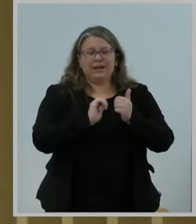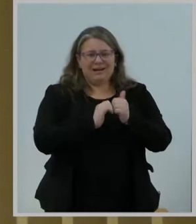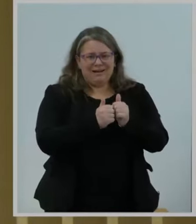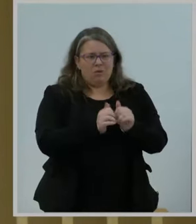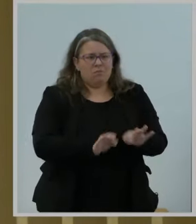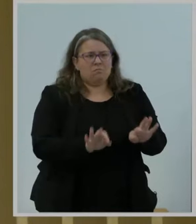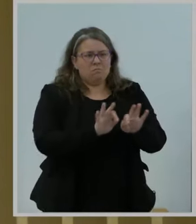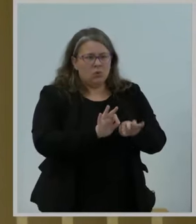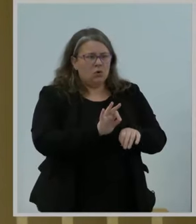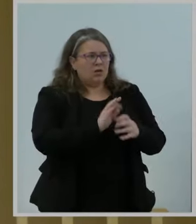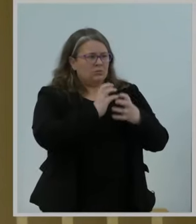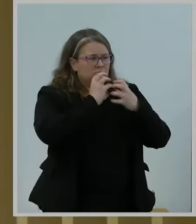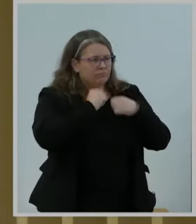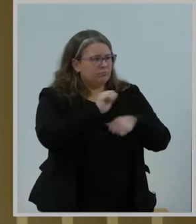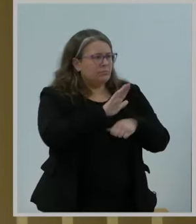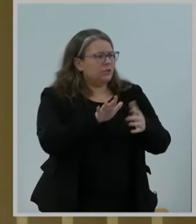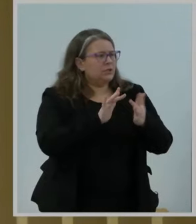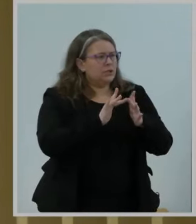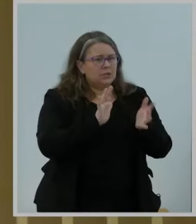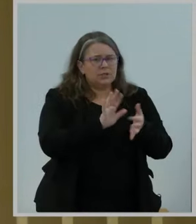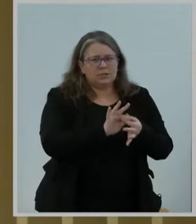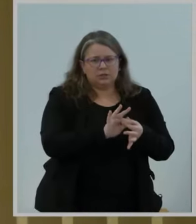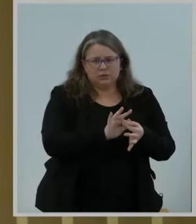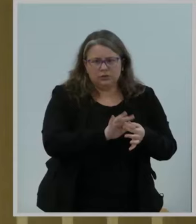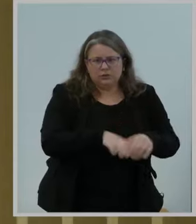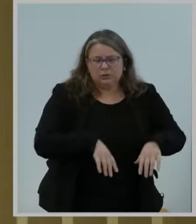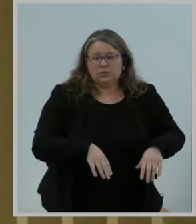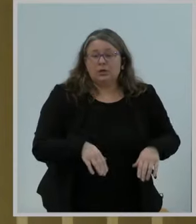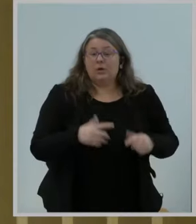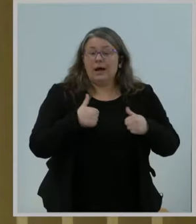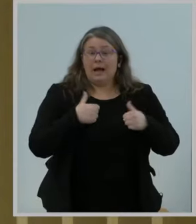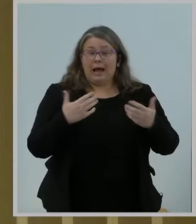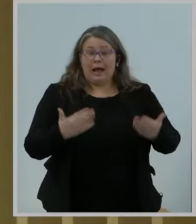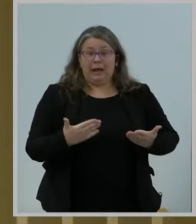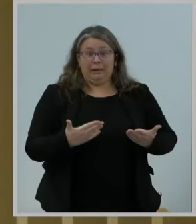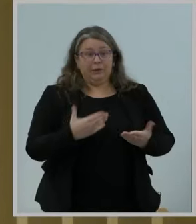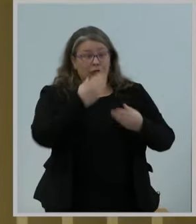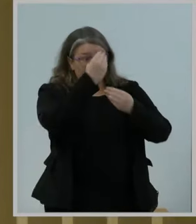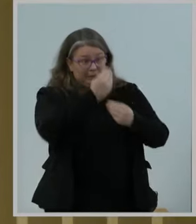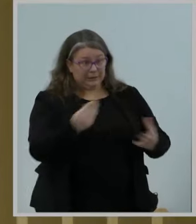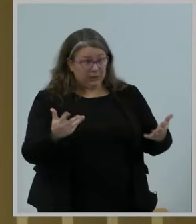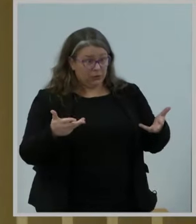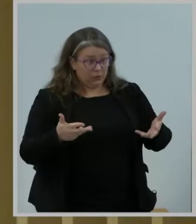connection is. And so I'm here today to tell them, I know I've got your back.